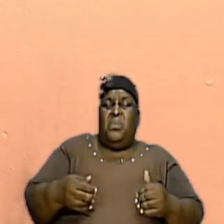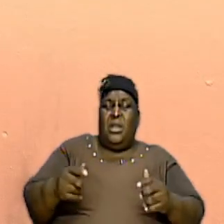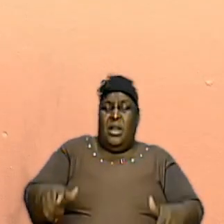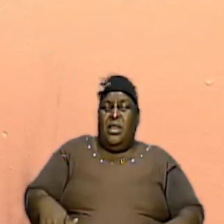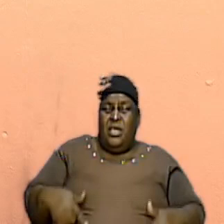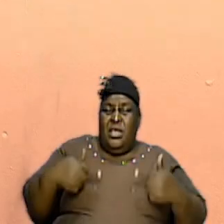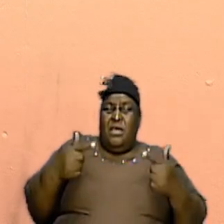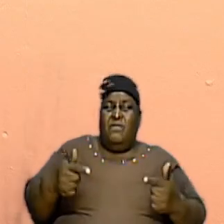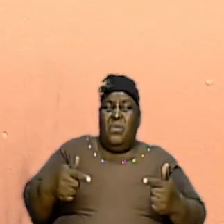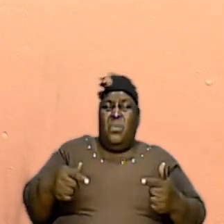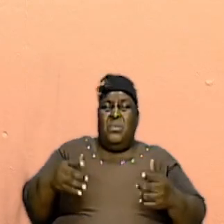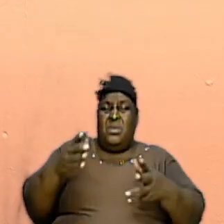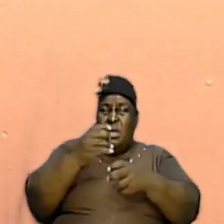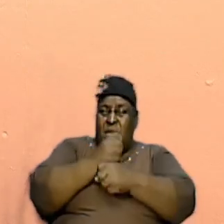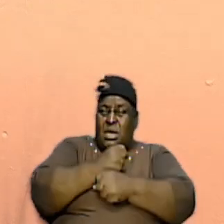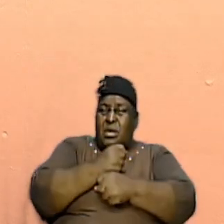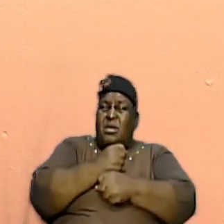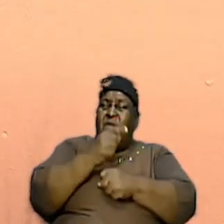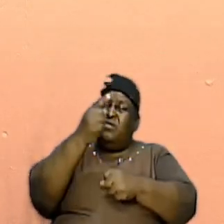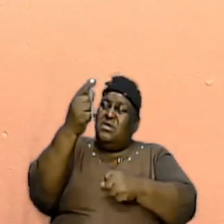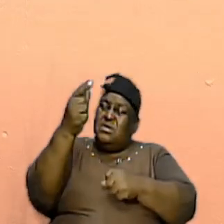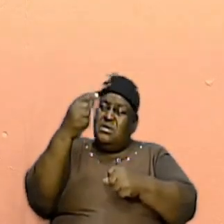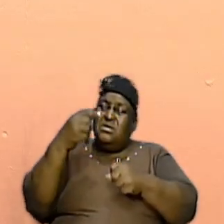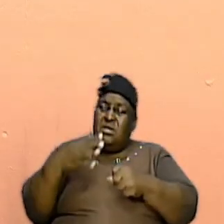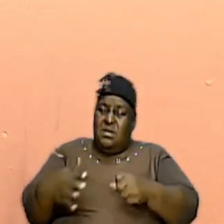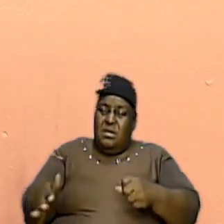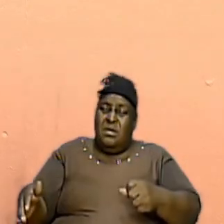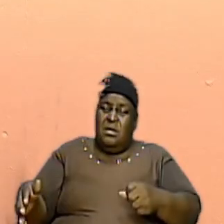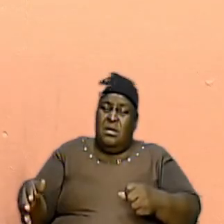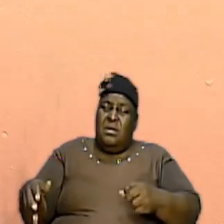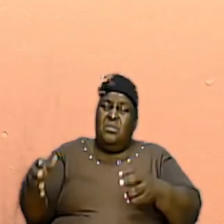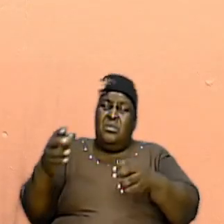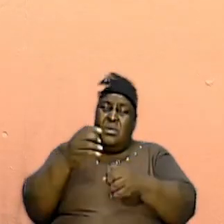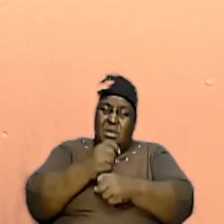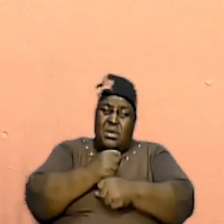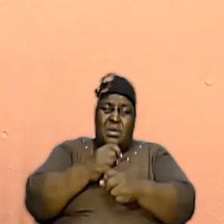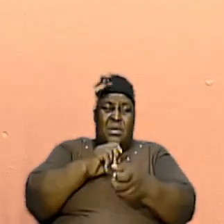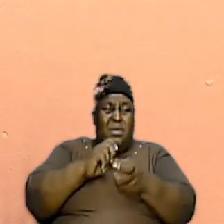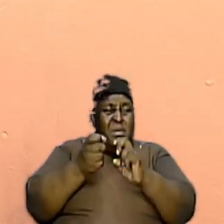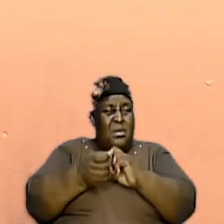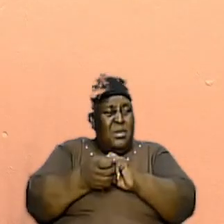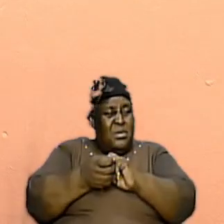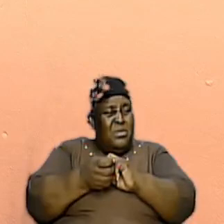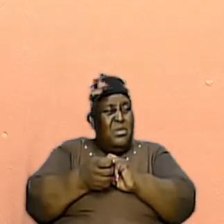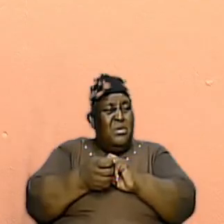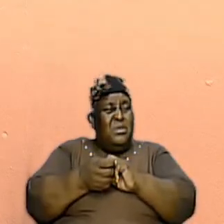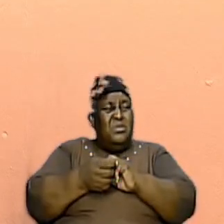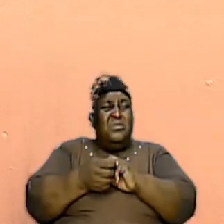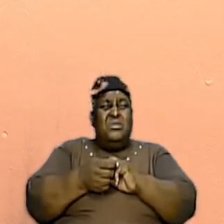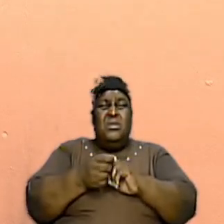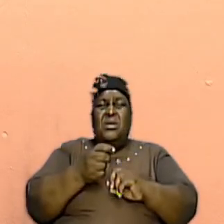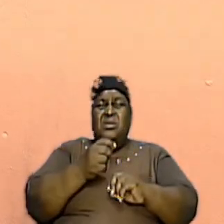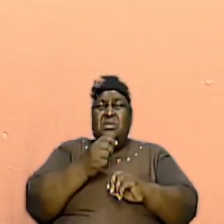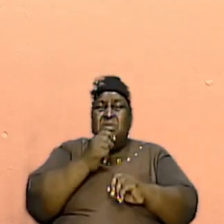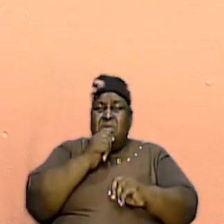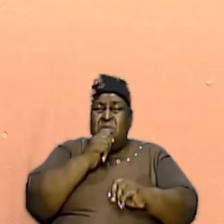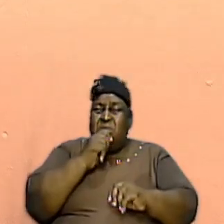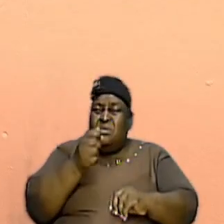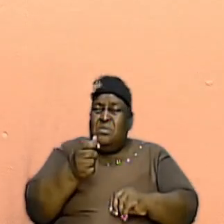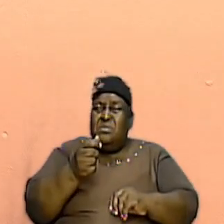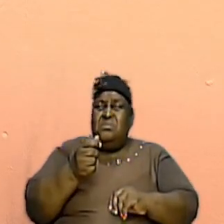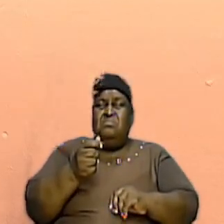his business how we treat his word how we conform to the things that he has given in his book